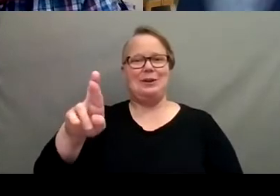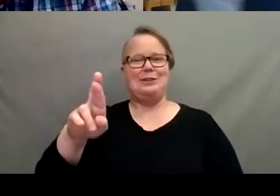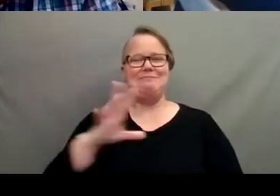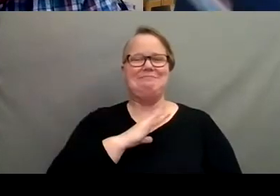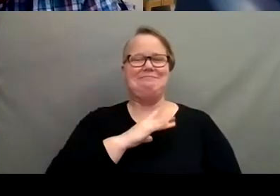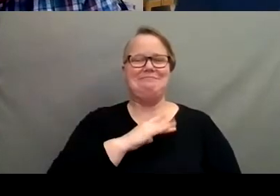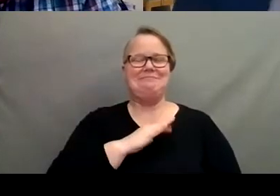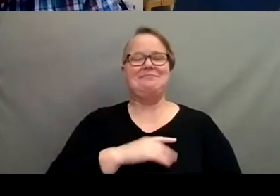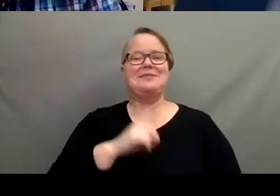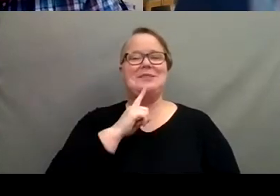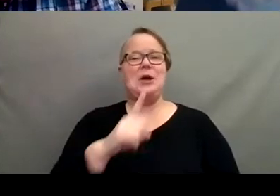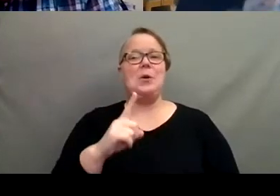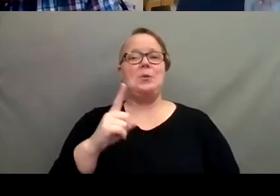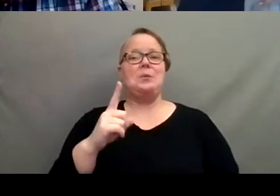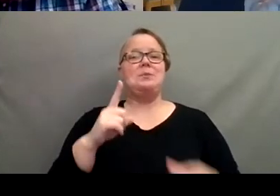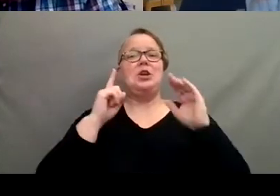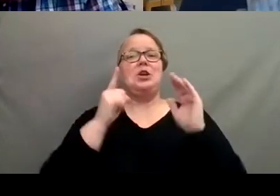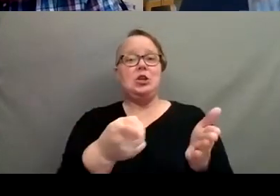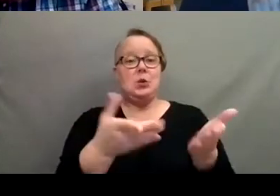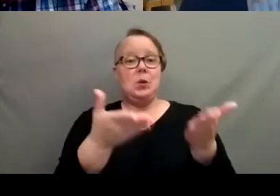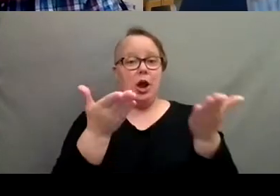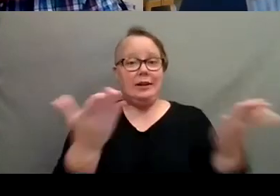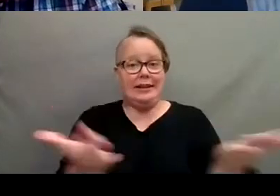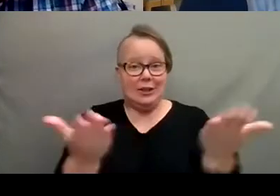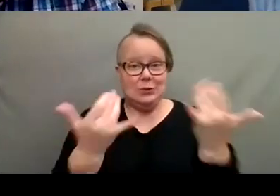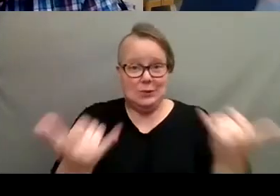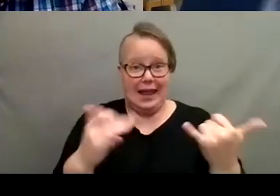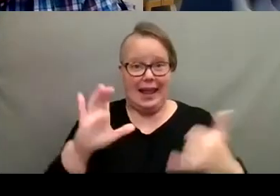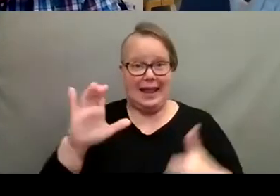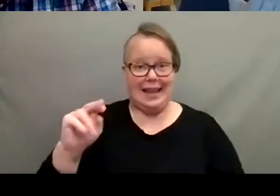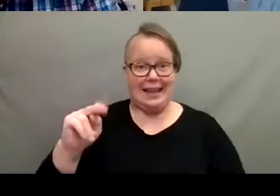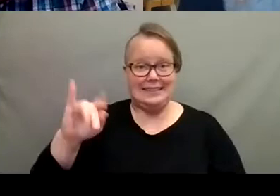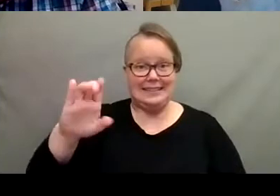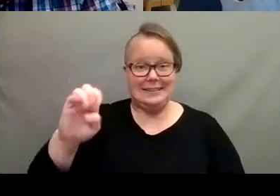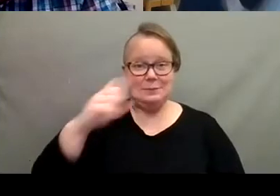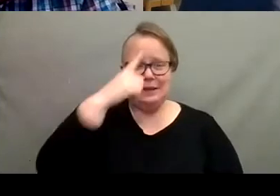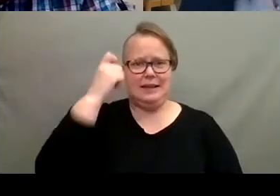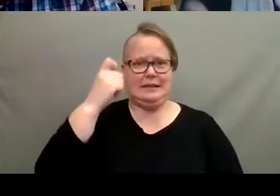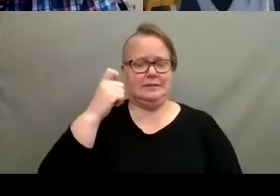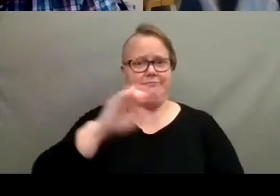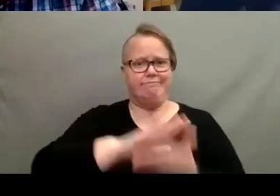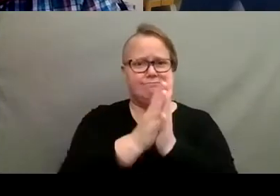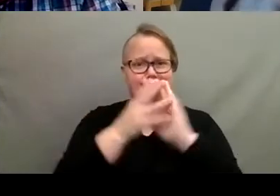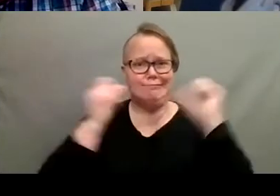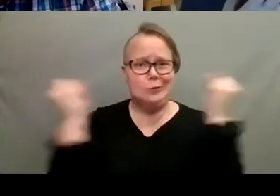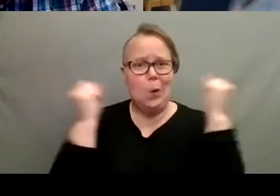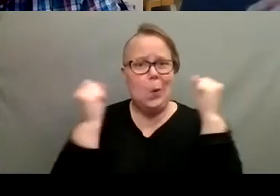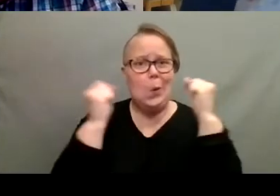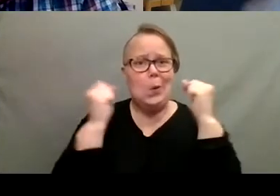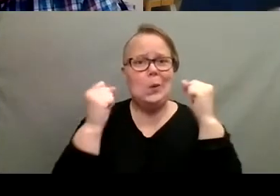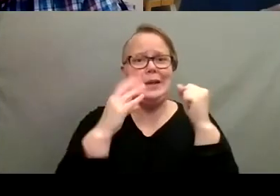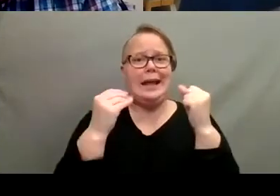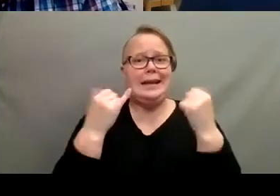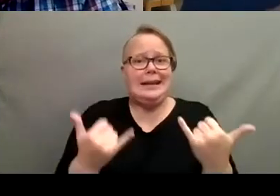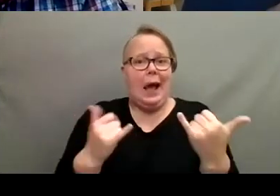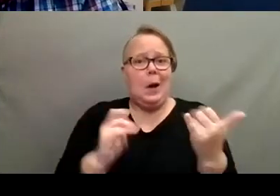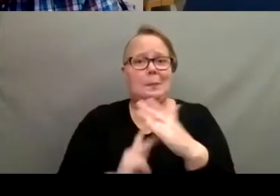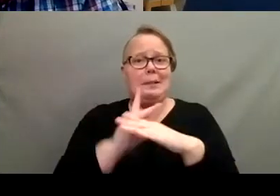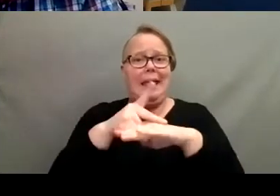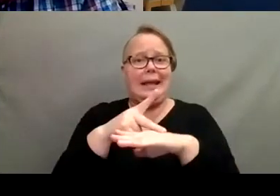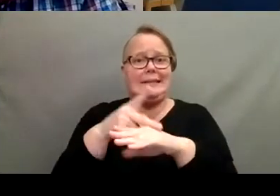So Candace, we have you here today because, um, like I said, it's gotten cold outside. We brought a lot of our plants in.